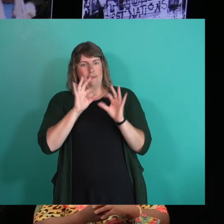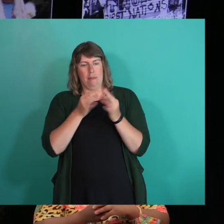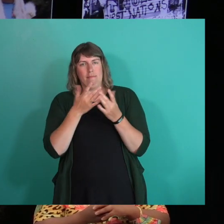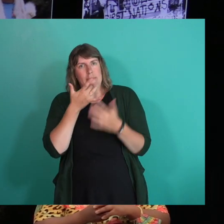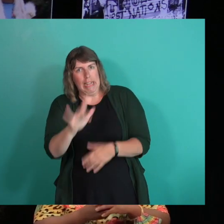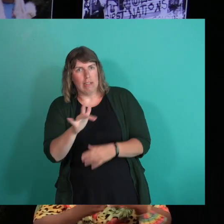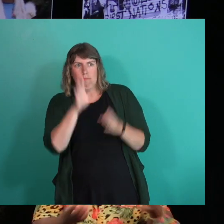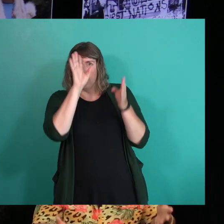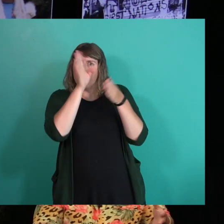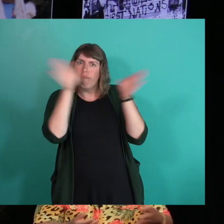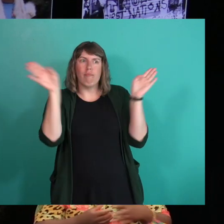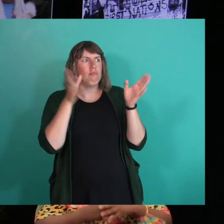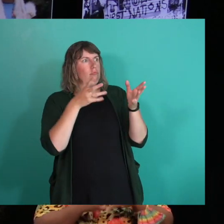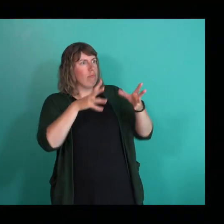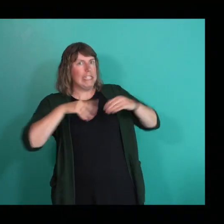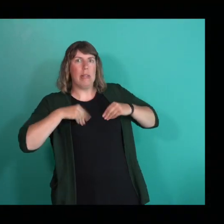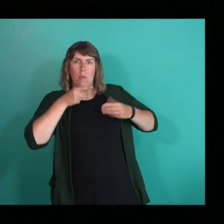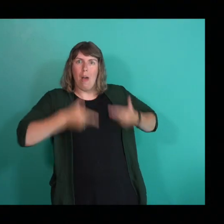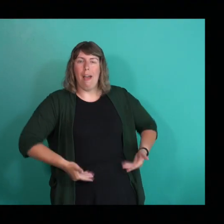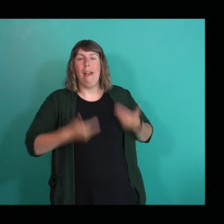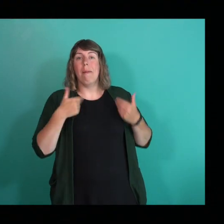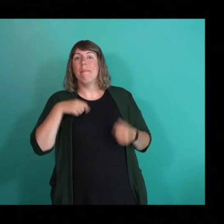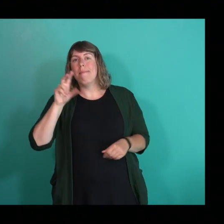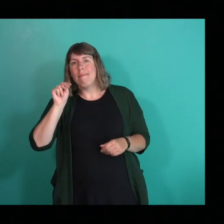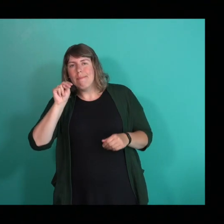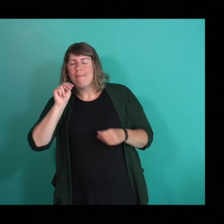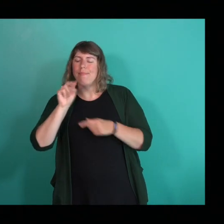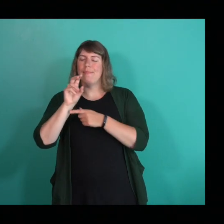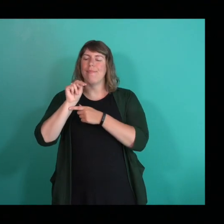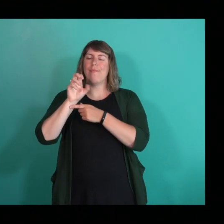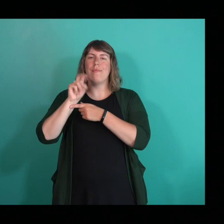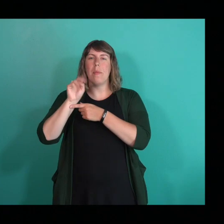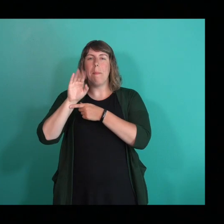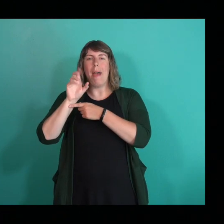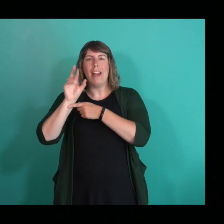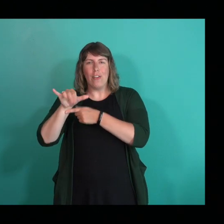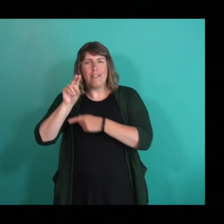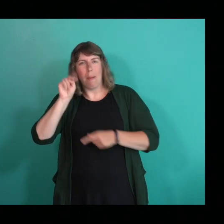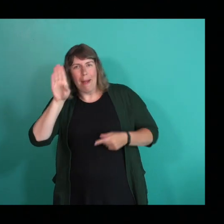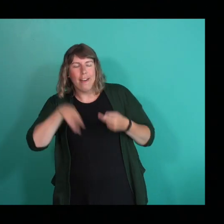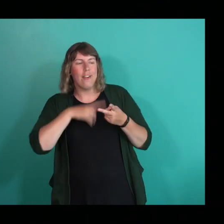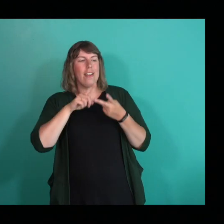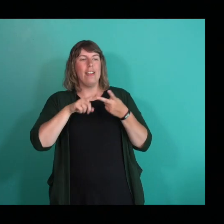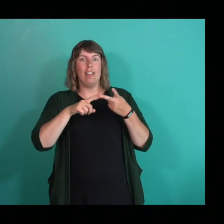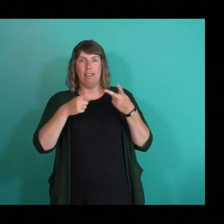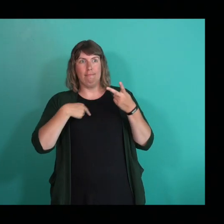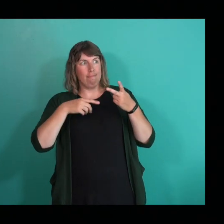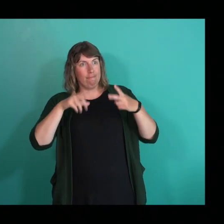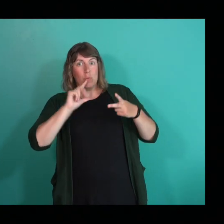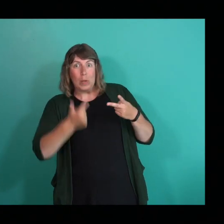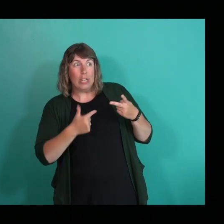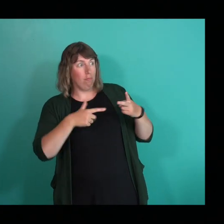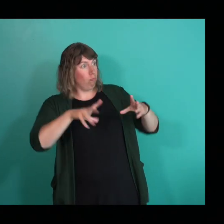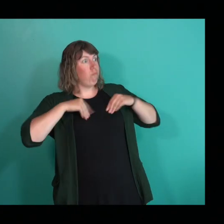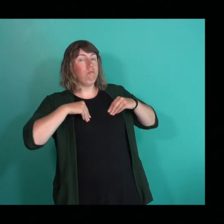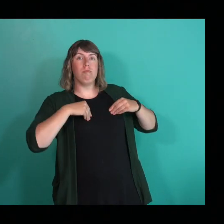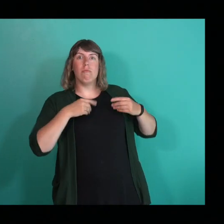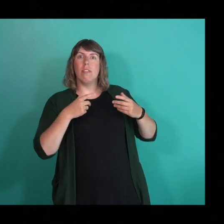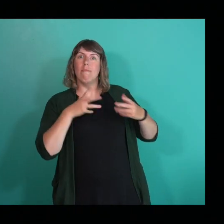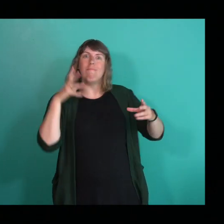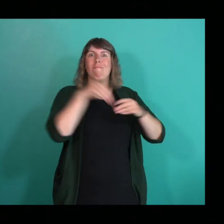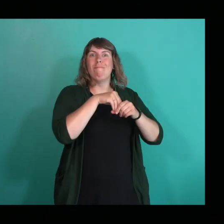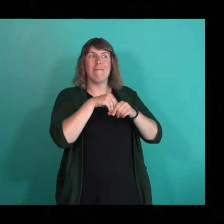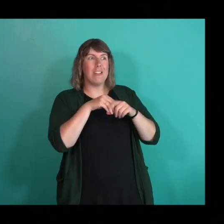my queerness and my non-binariness and just really wanting me to be a